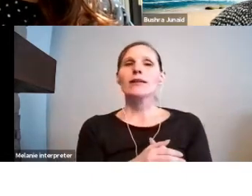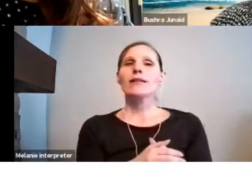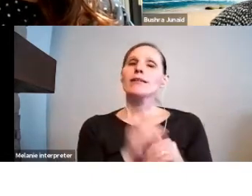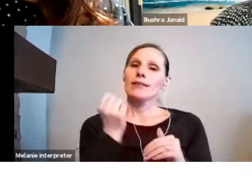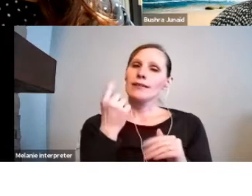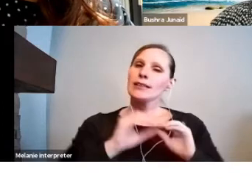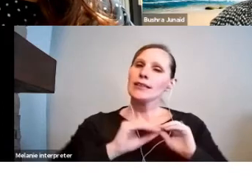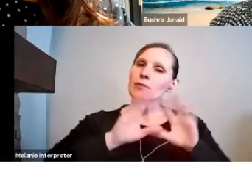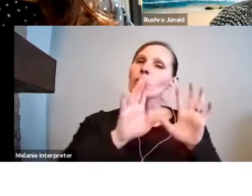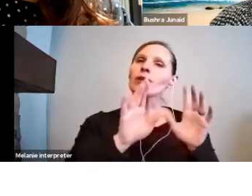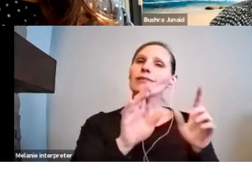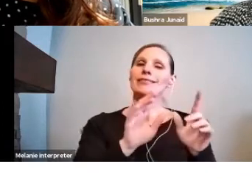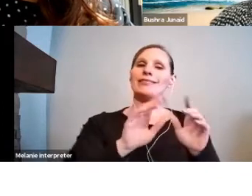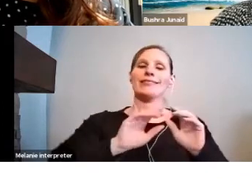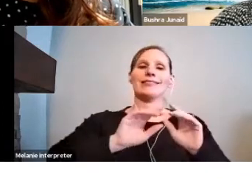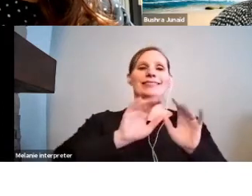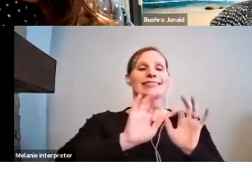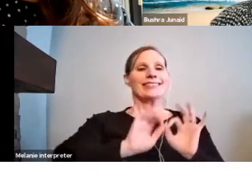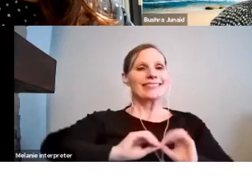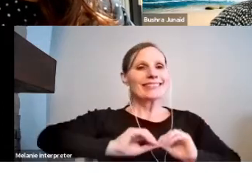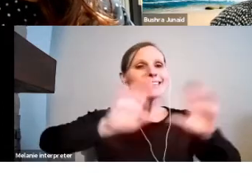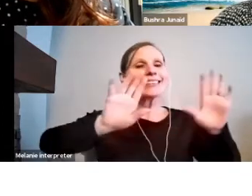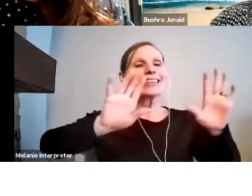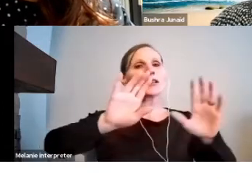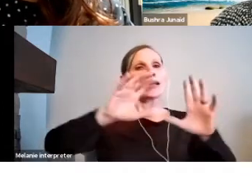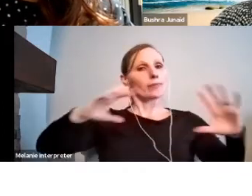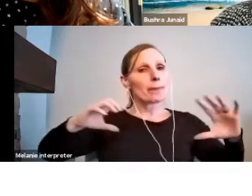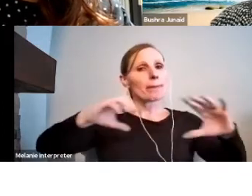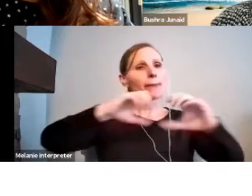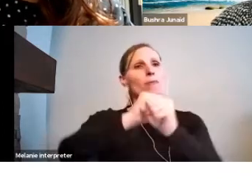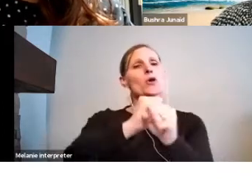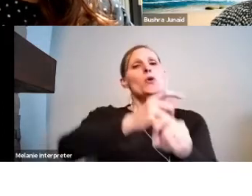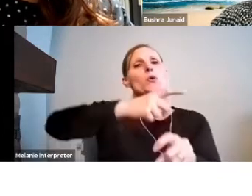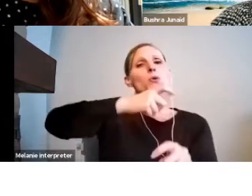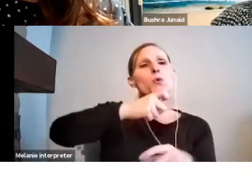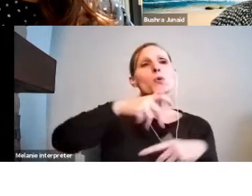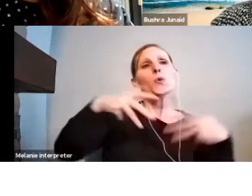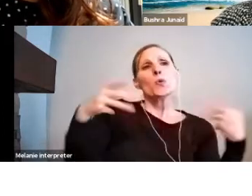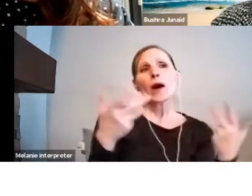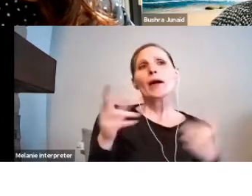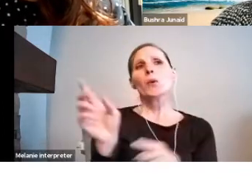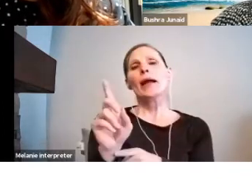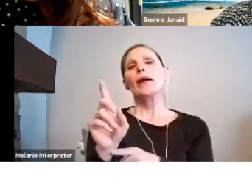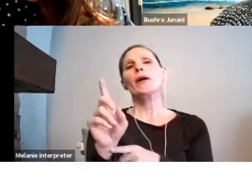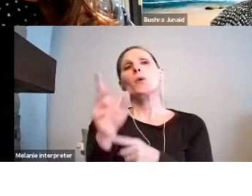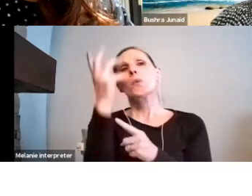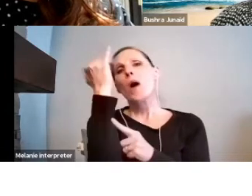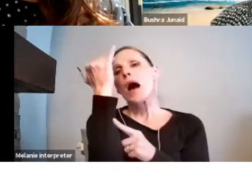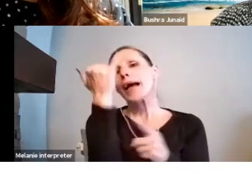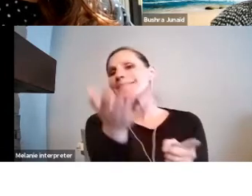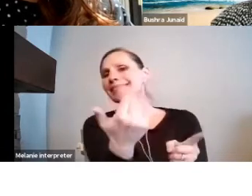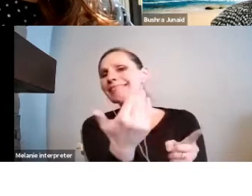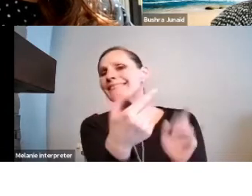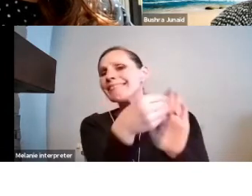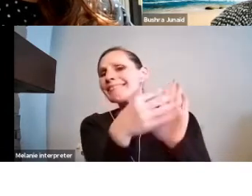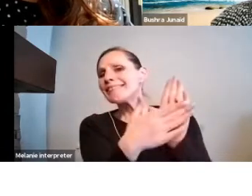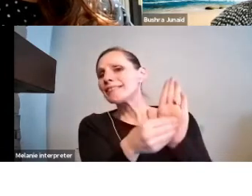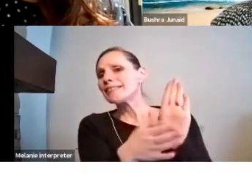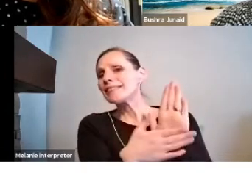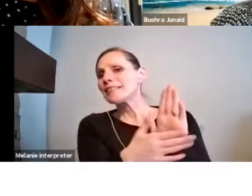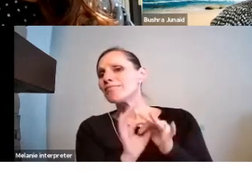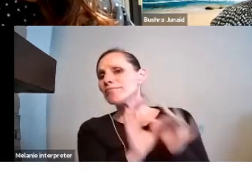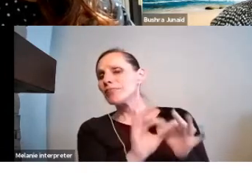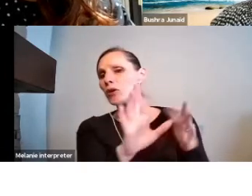clear and concise about the who, what, where, when and why of your project. What are you planning to do?